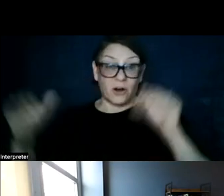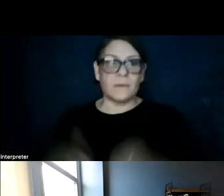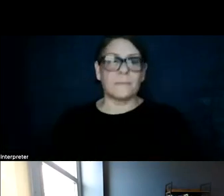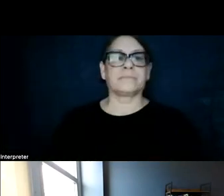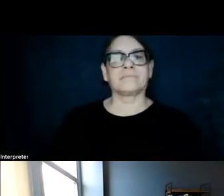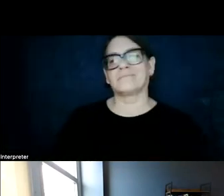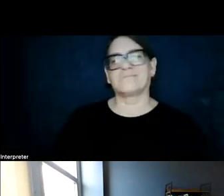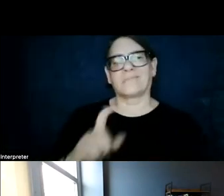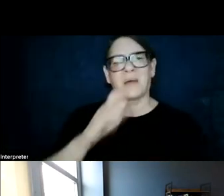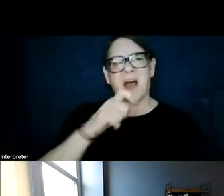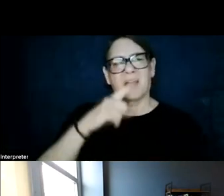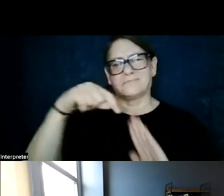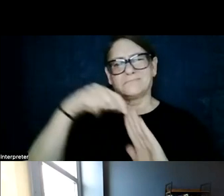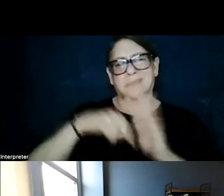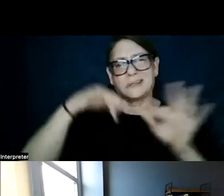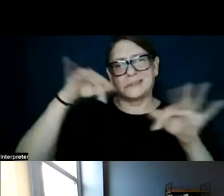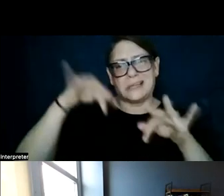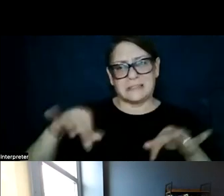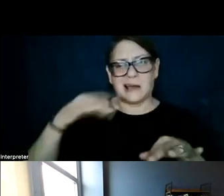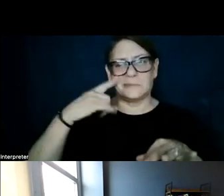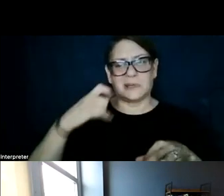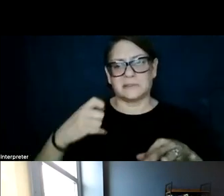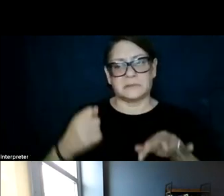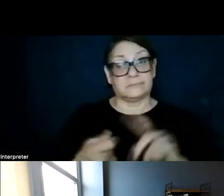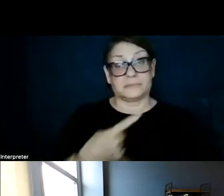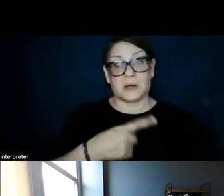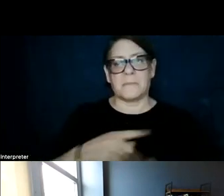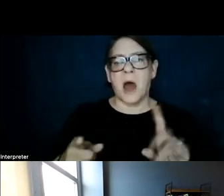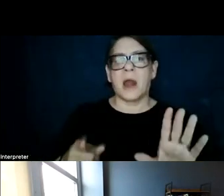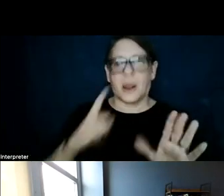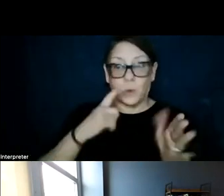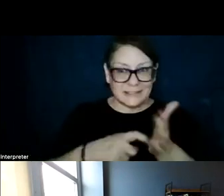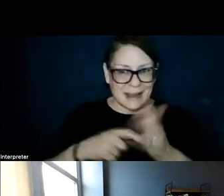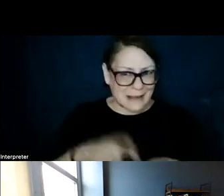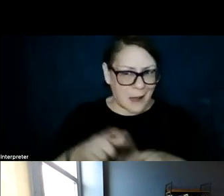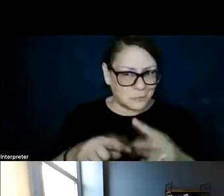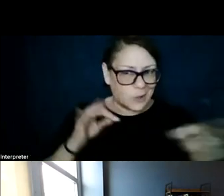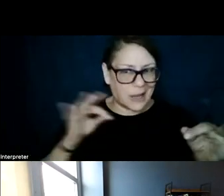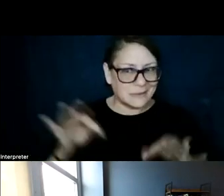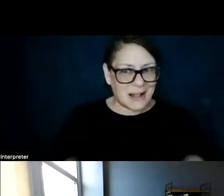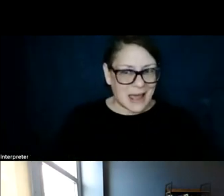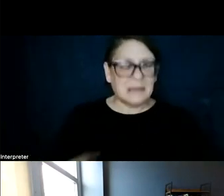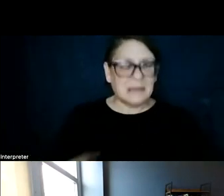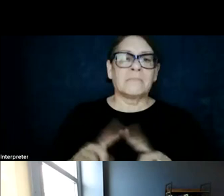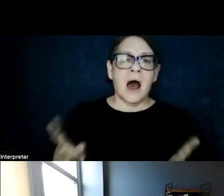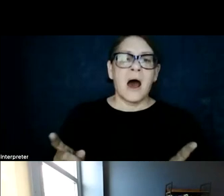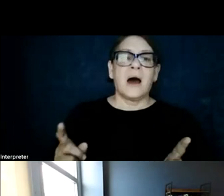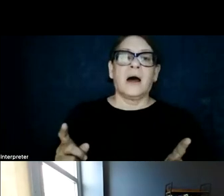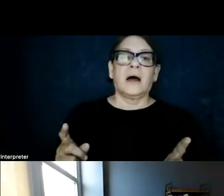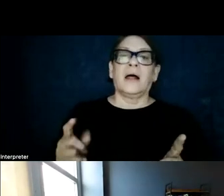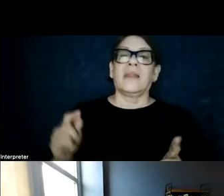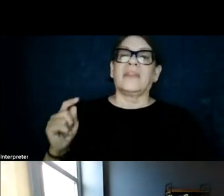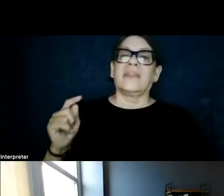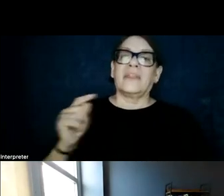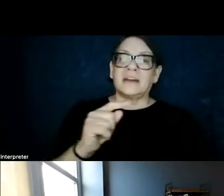I'm not going to go into the details of this because it's going to, it's just going to take a lot of time to explain. But suffice it to say,